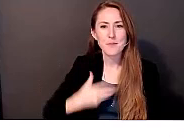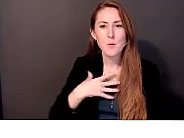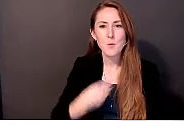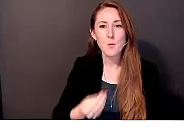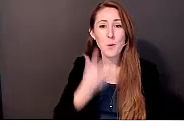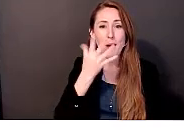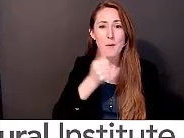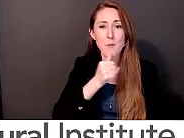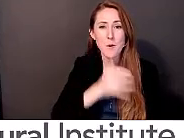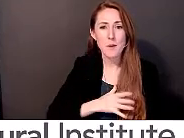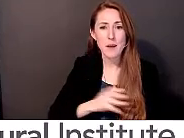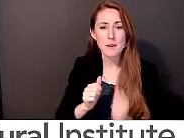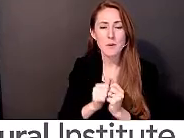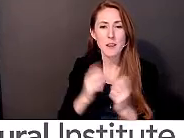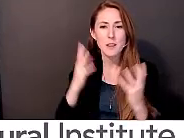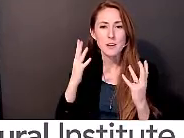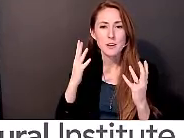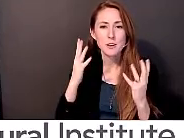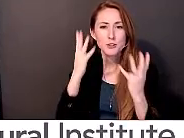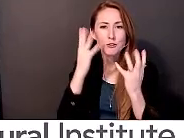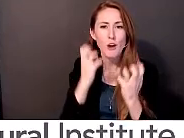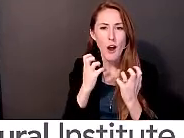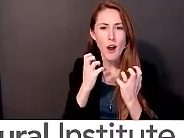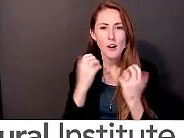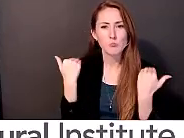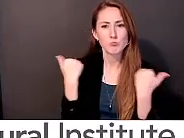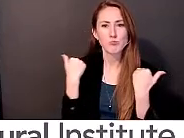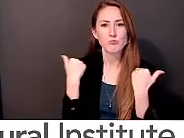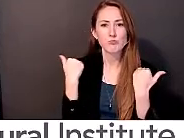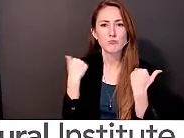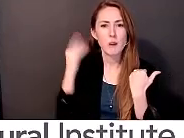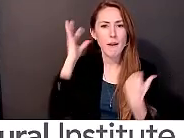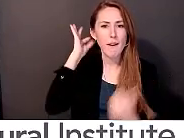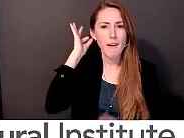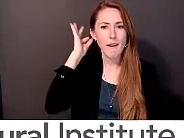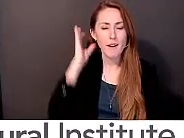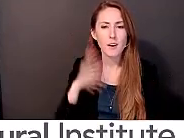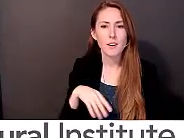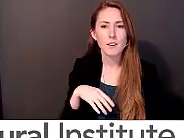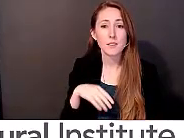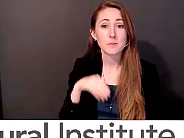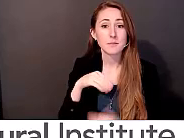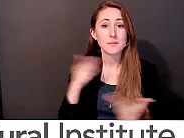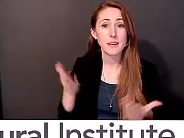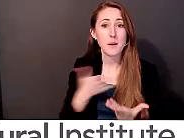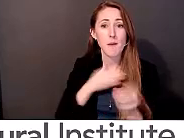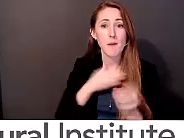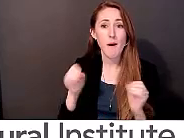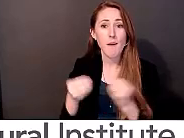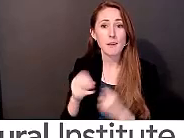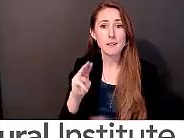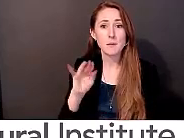with dark medium-length hair, and I'm in my office in Missoula, Montana.